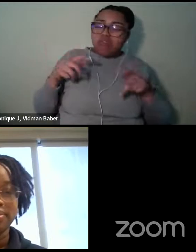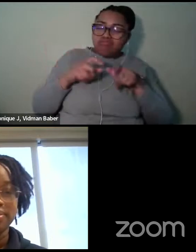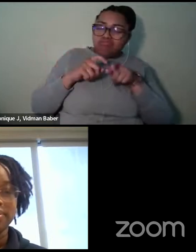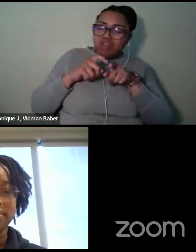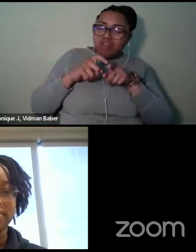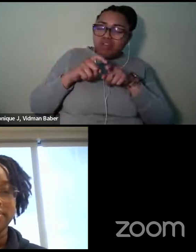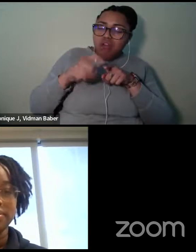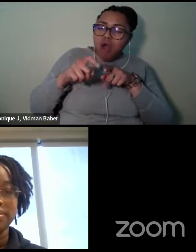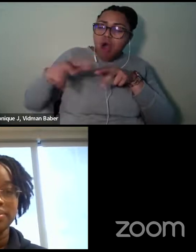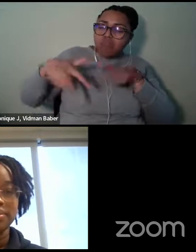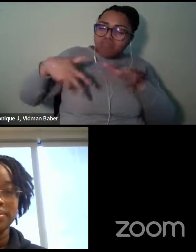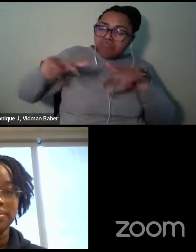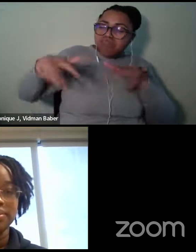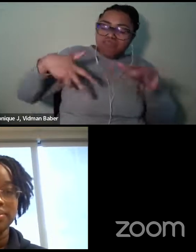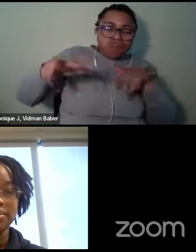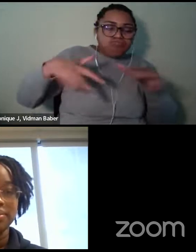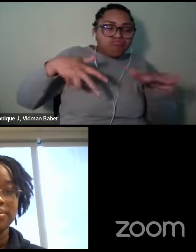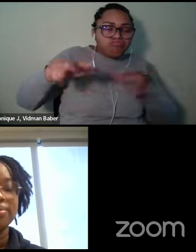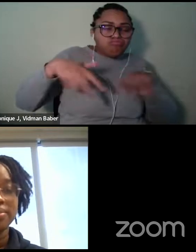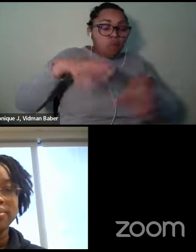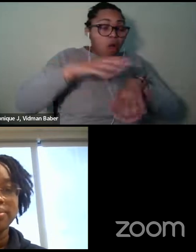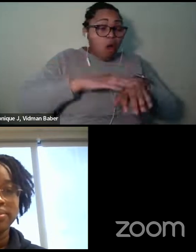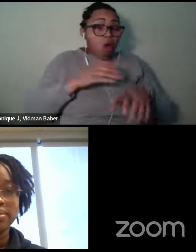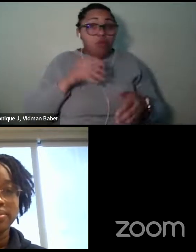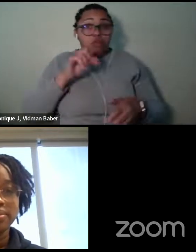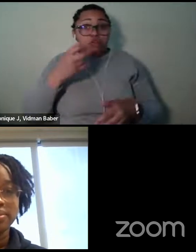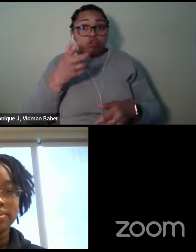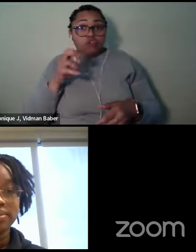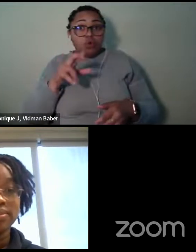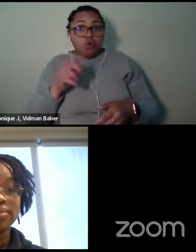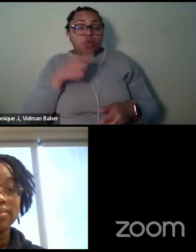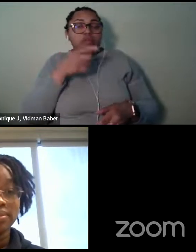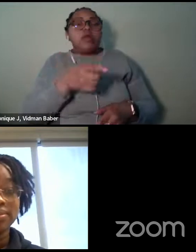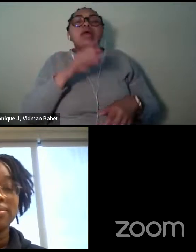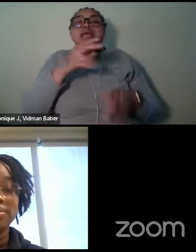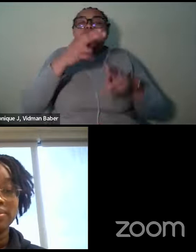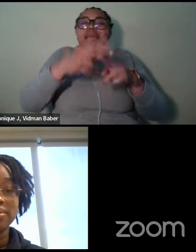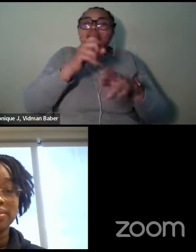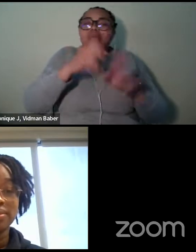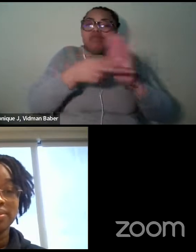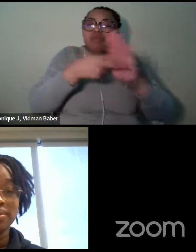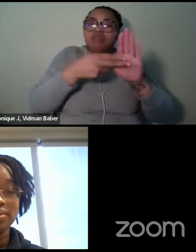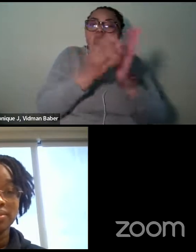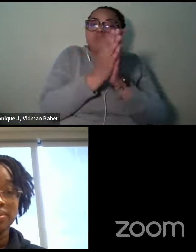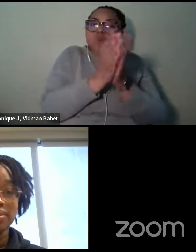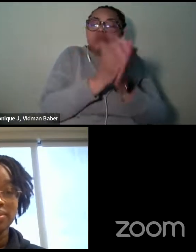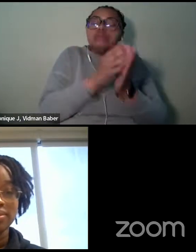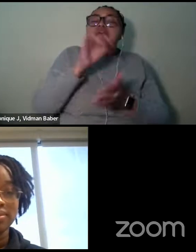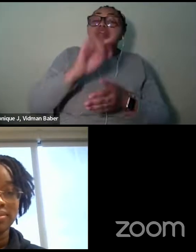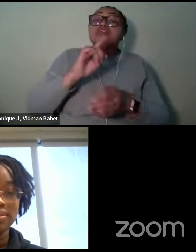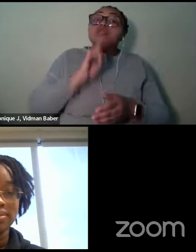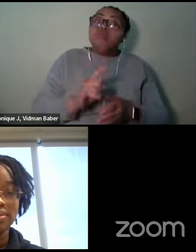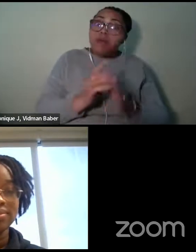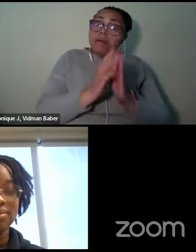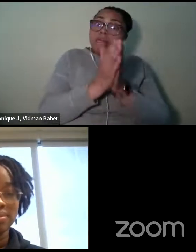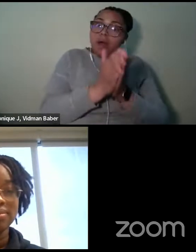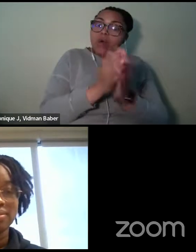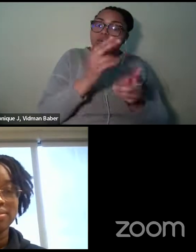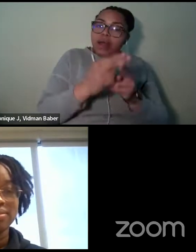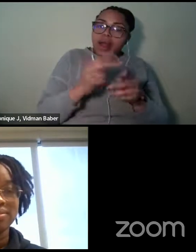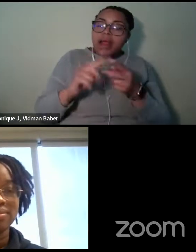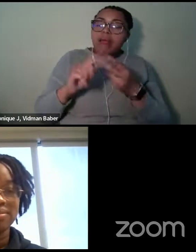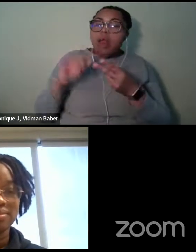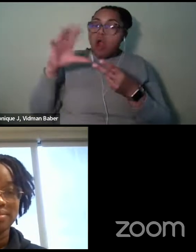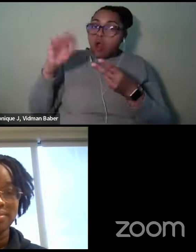And so like the name for the boat, Josephina Dose, that's a real boat, you know, that I saw. Coco is a real seal that I would